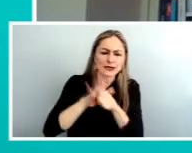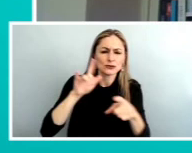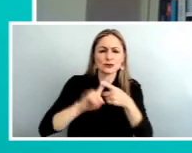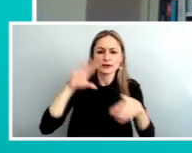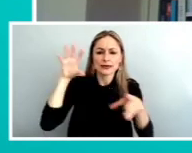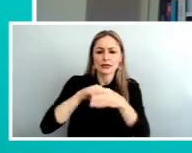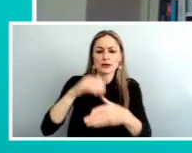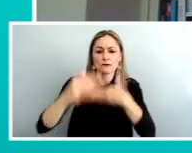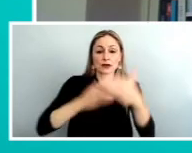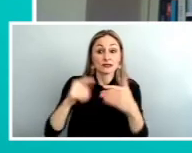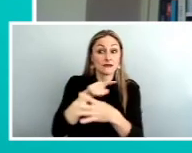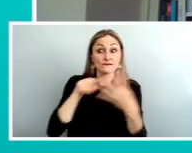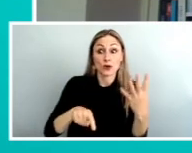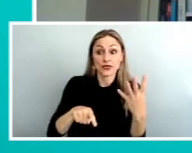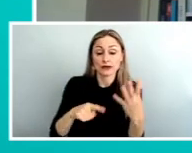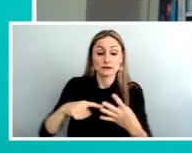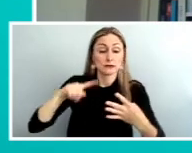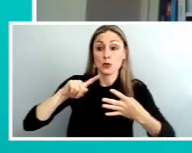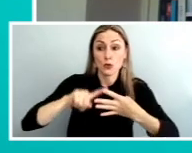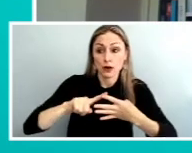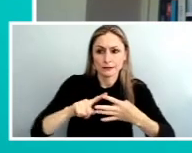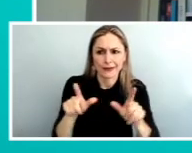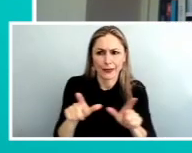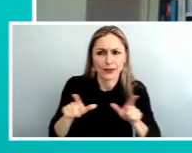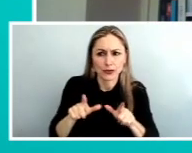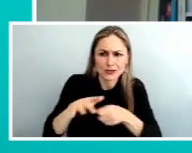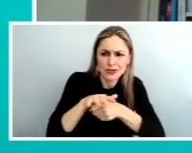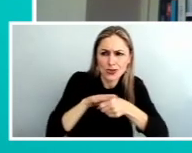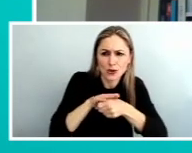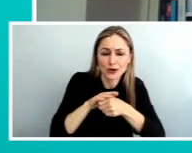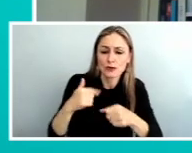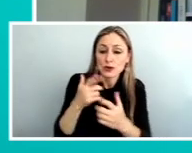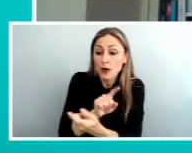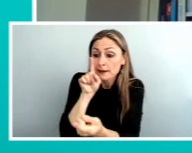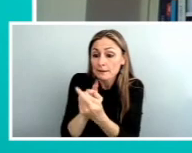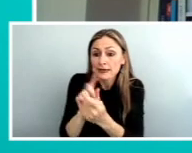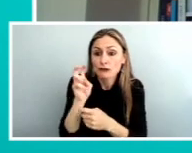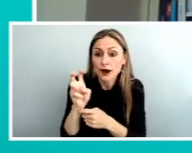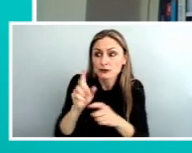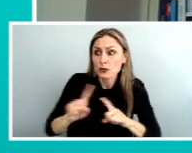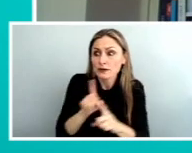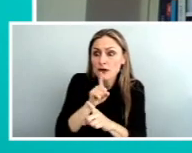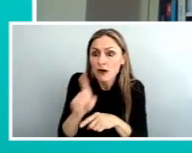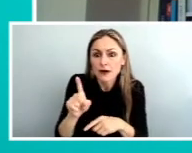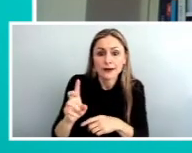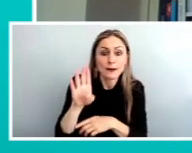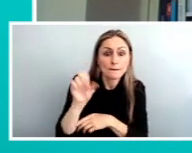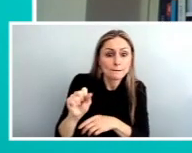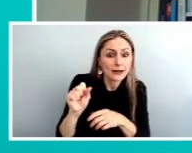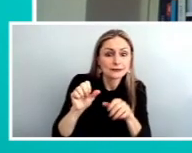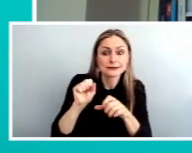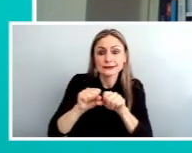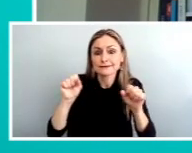One, that it is local. We want to meet riders where they are, at bus stops, at transportation centers, and at